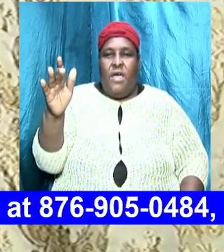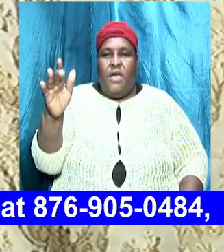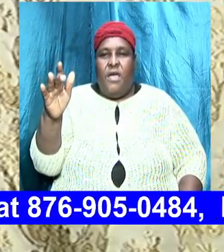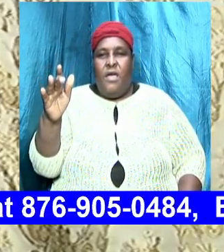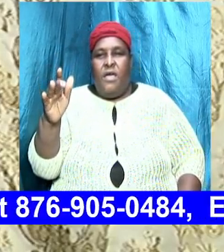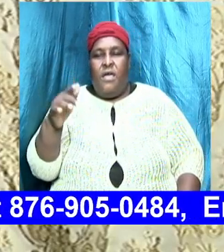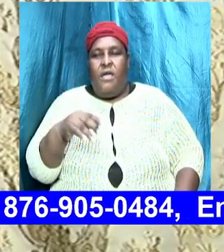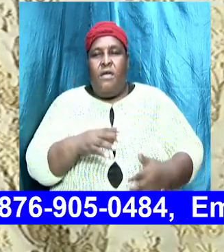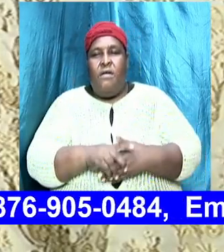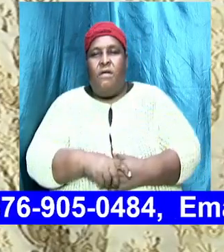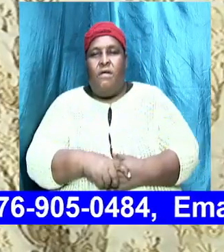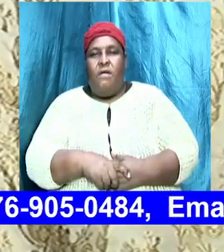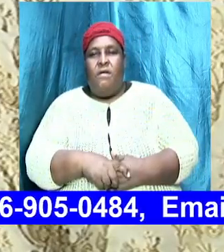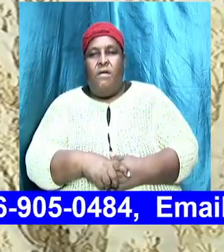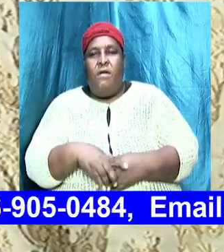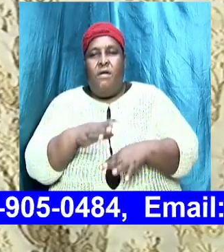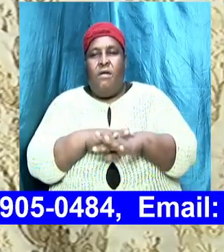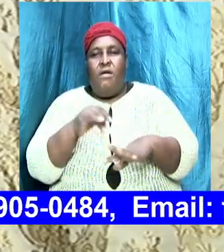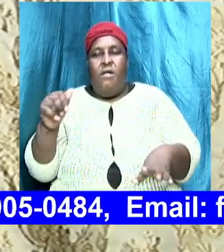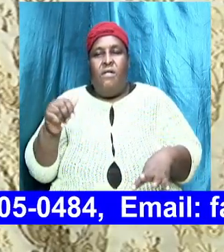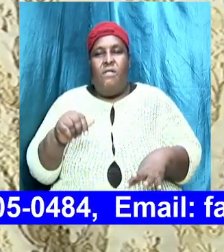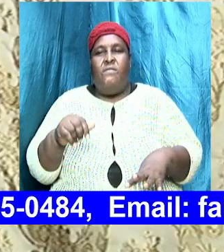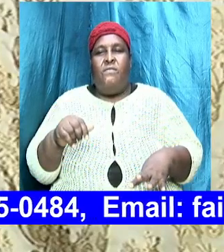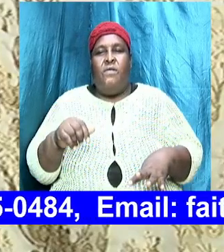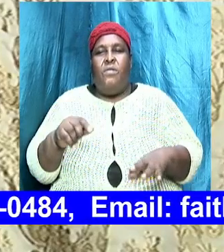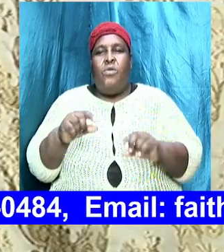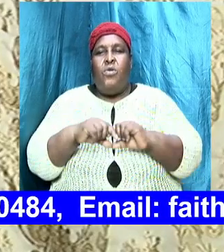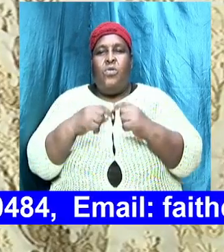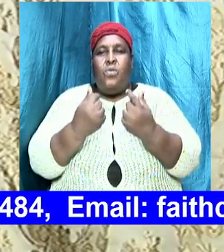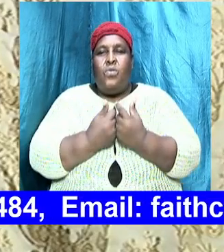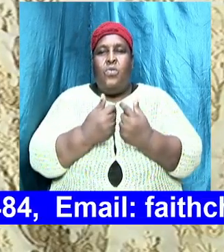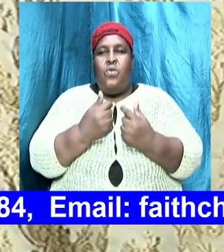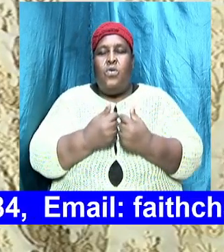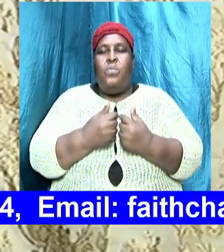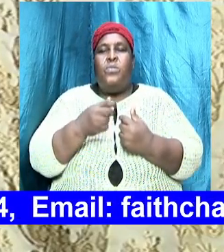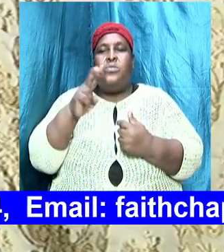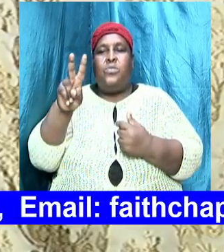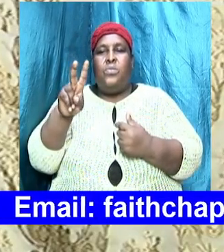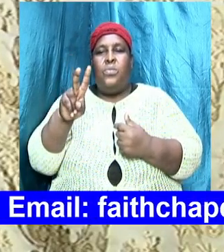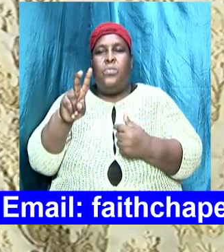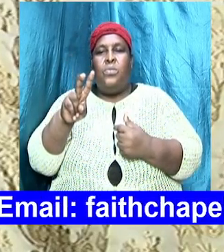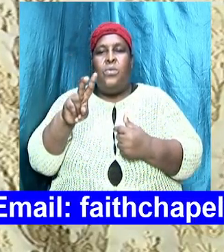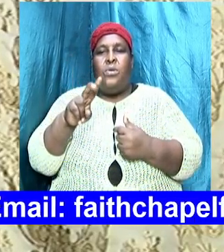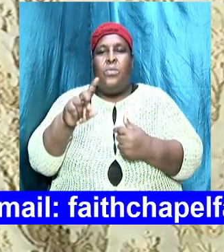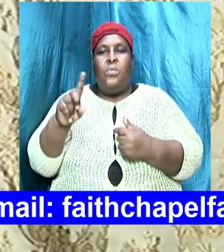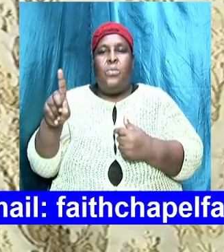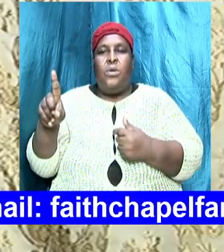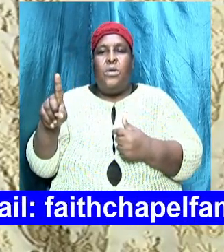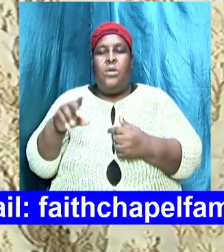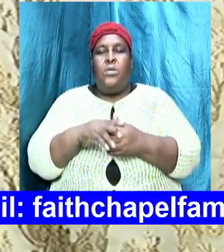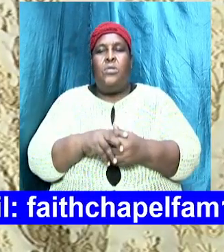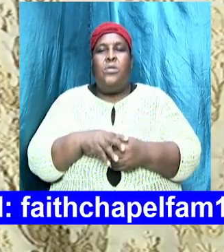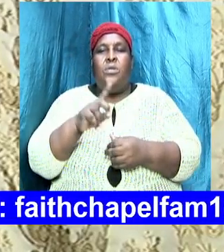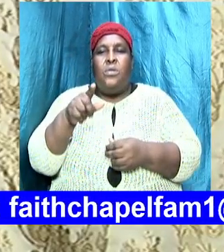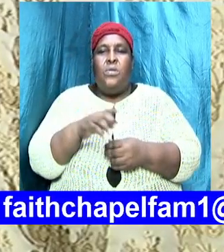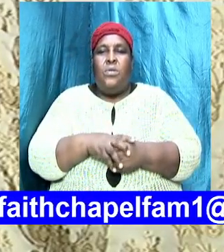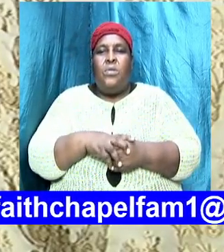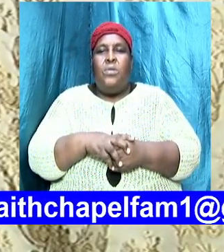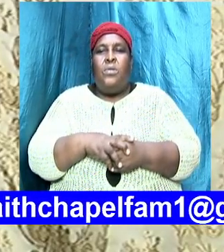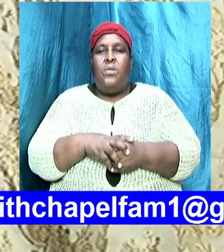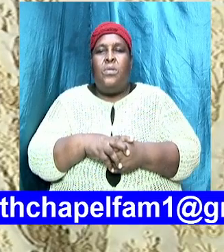then the first 25 that call from group two you are the ones that will be allowed to come in the service